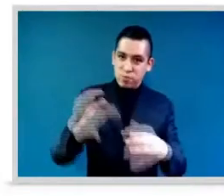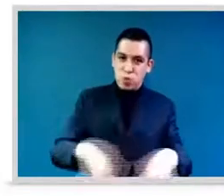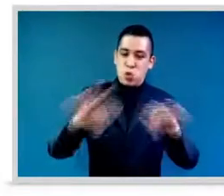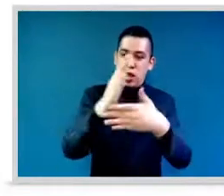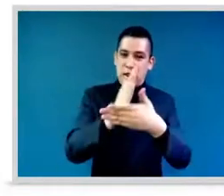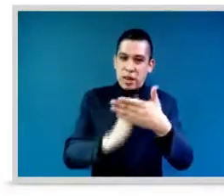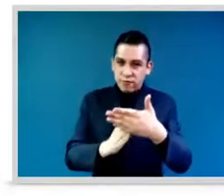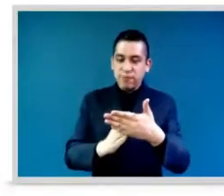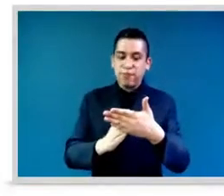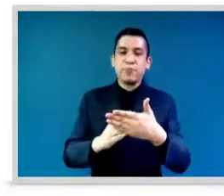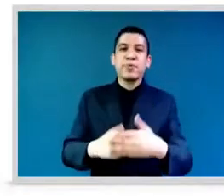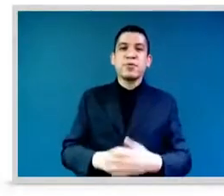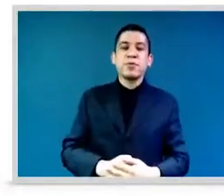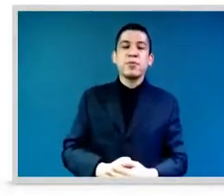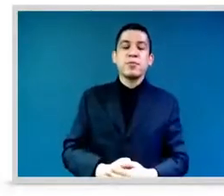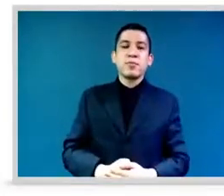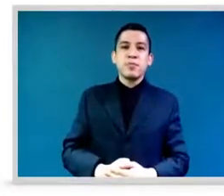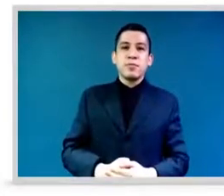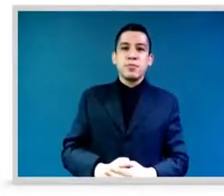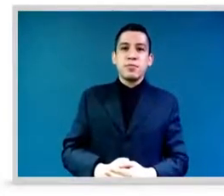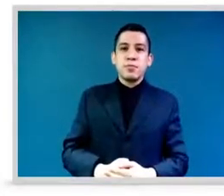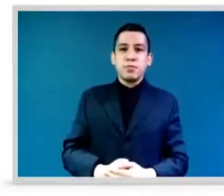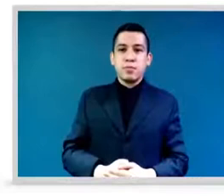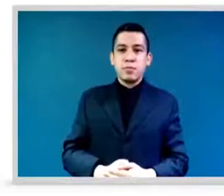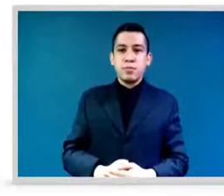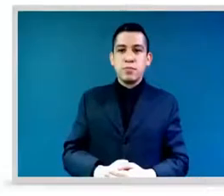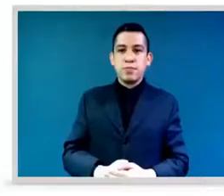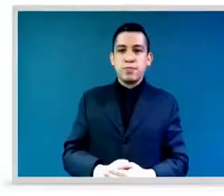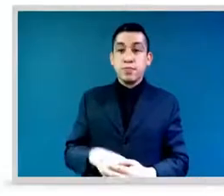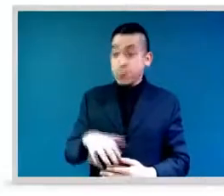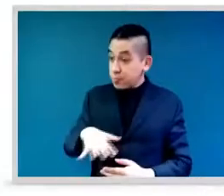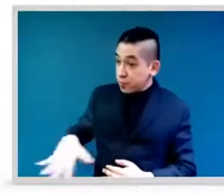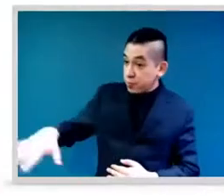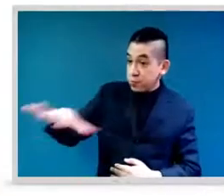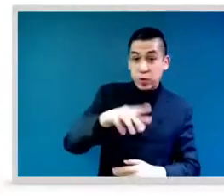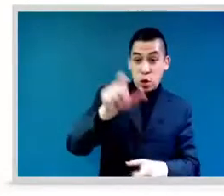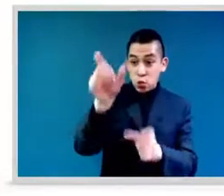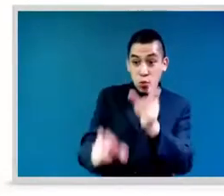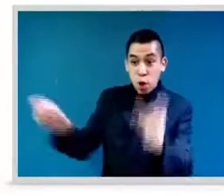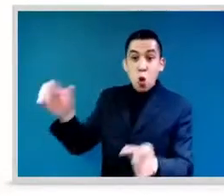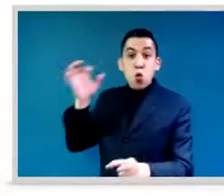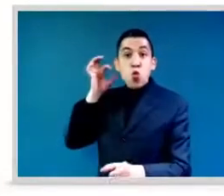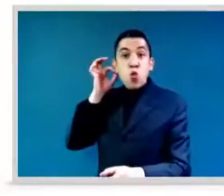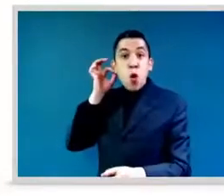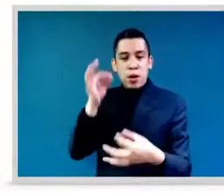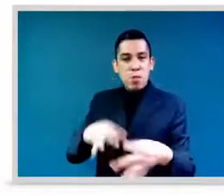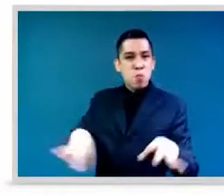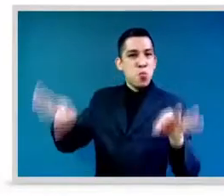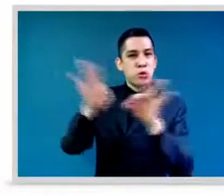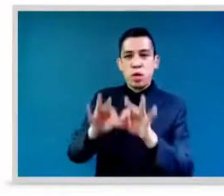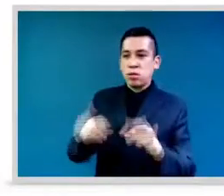resources. And if political parties are serious about backing women in leadership, they're going to have to make sure that those